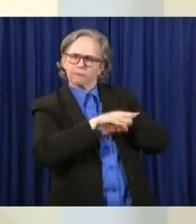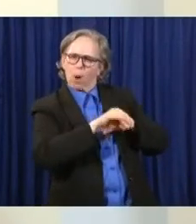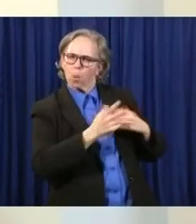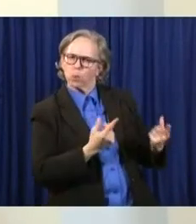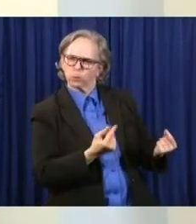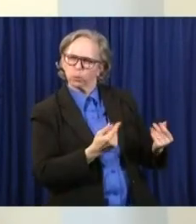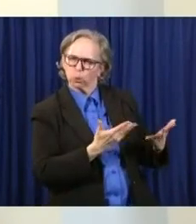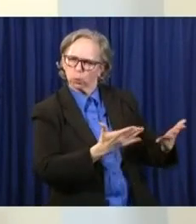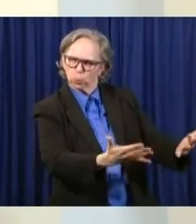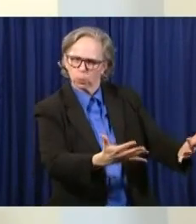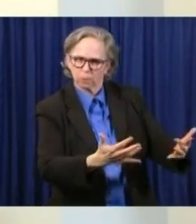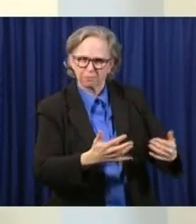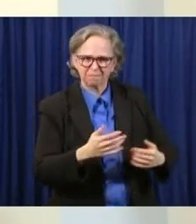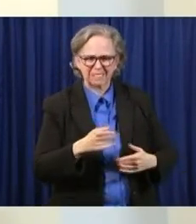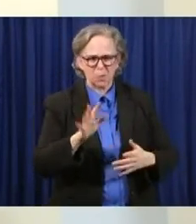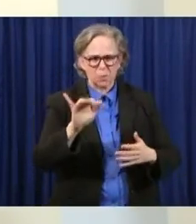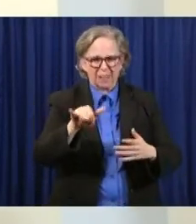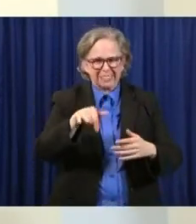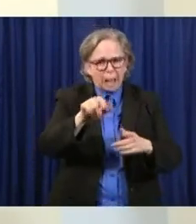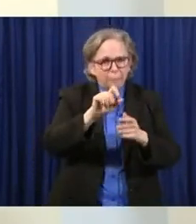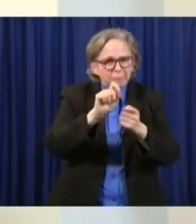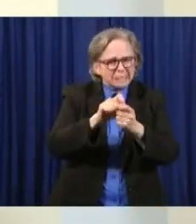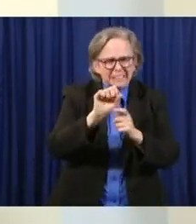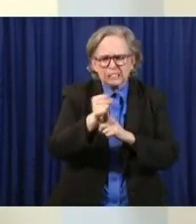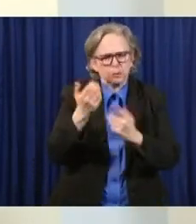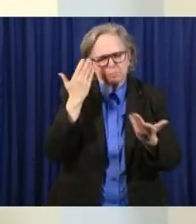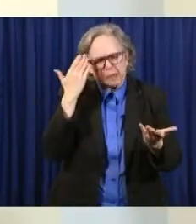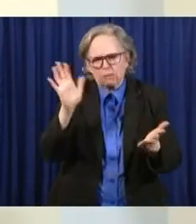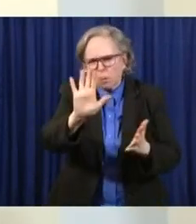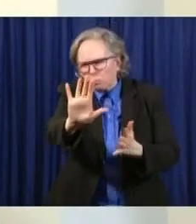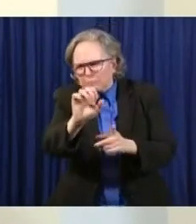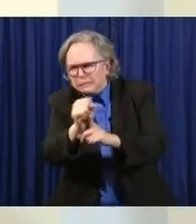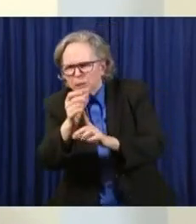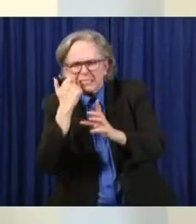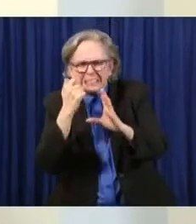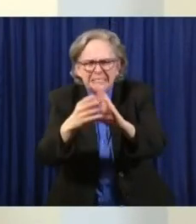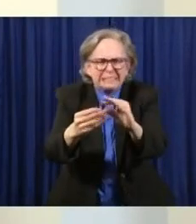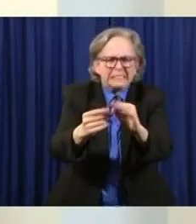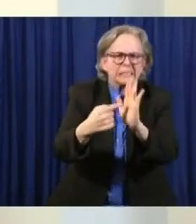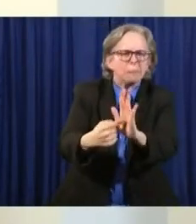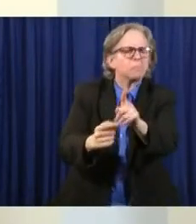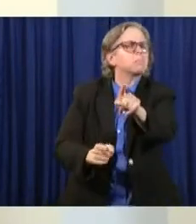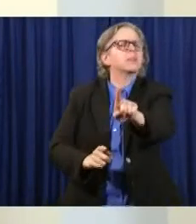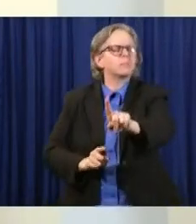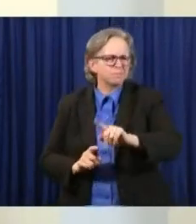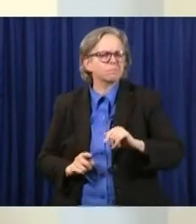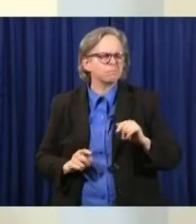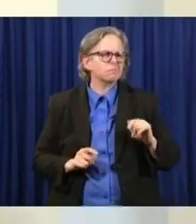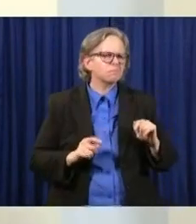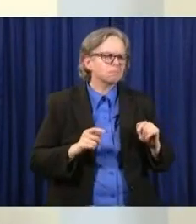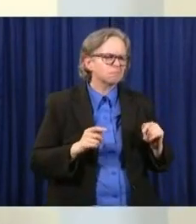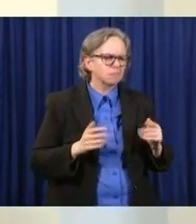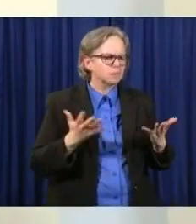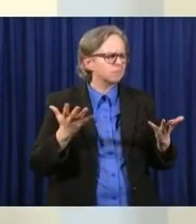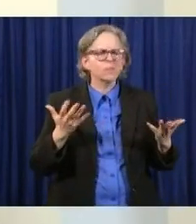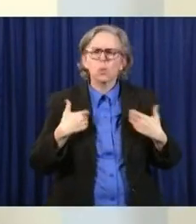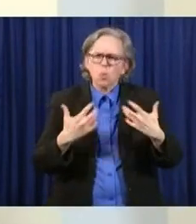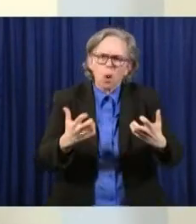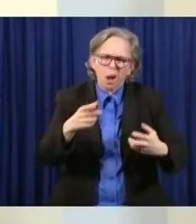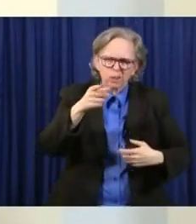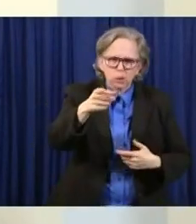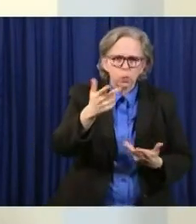this particular situation, so I can't comment on it. But I think what we want to do is reach out for help,